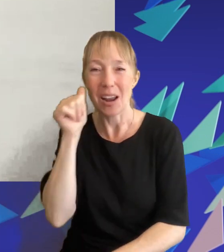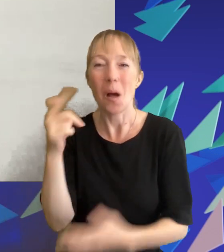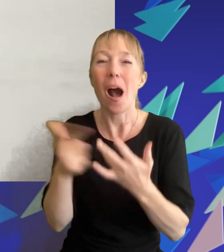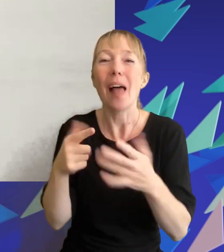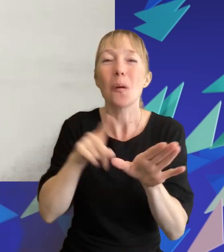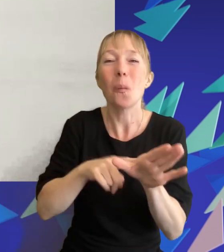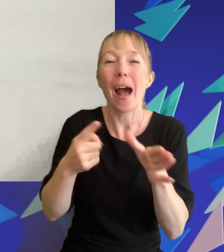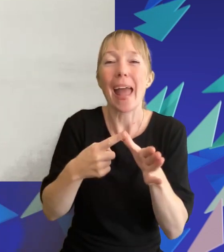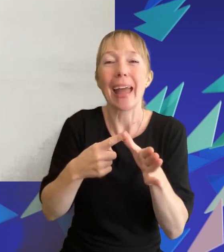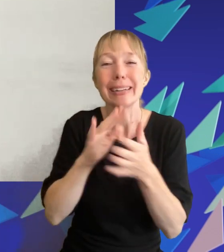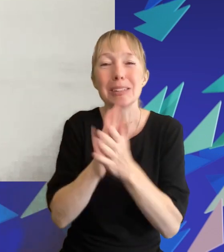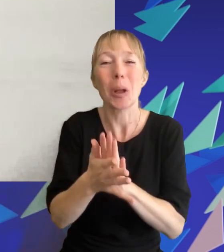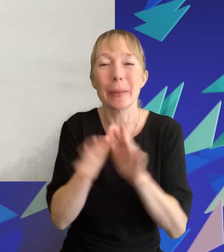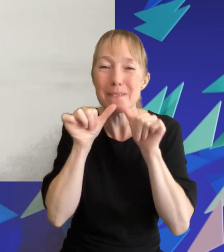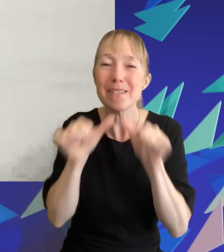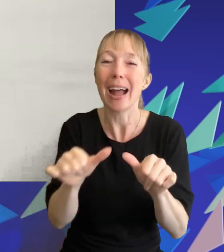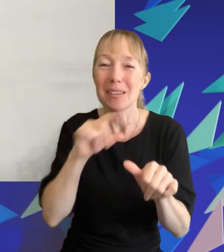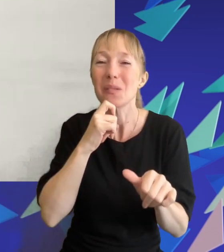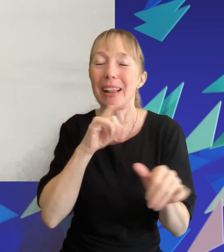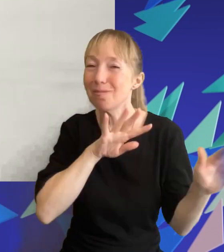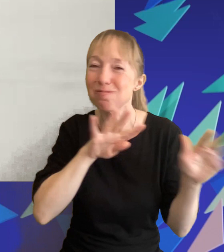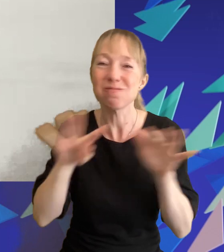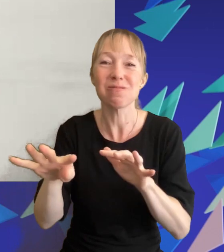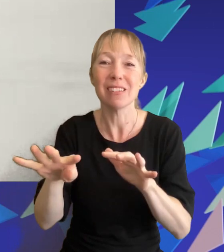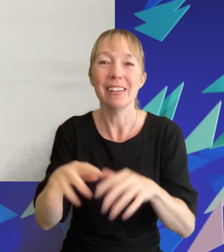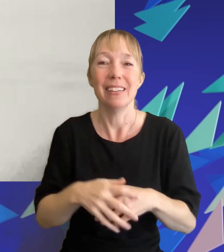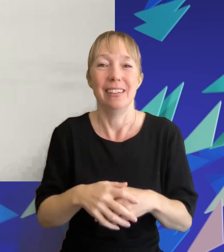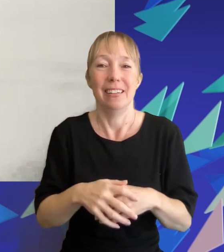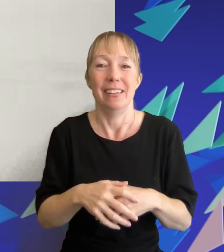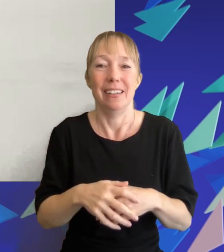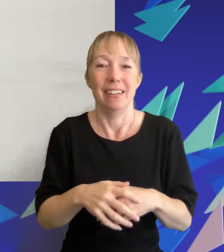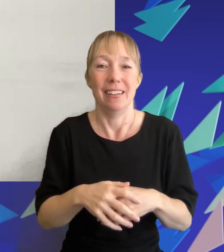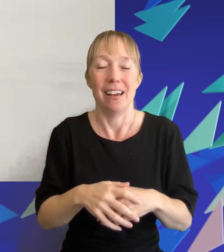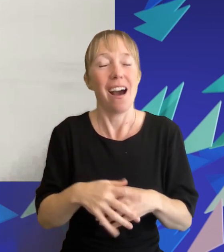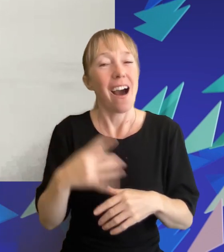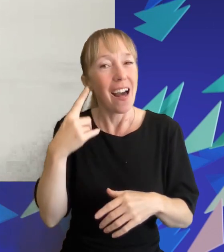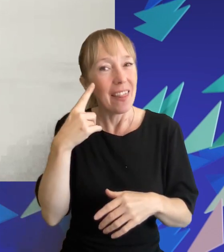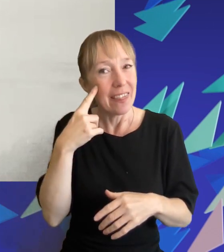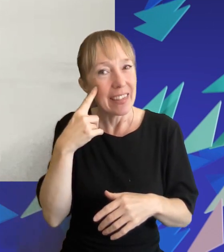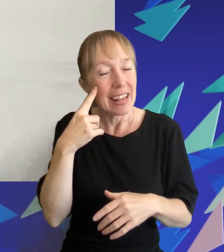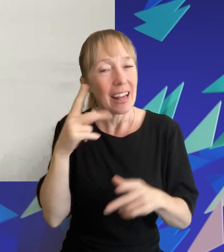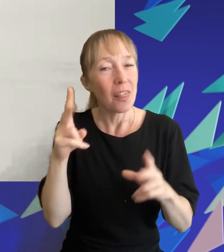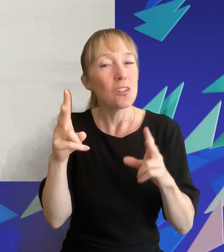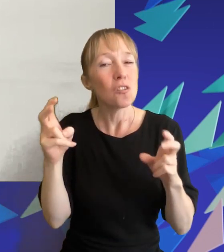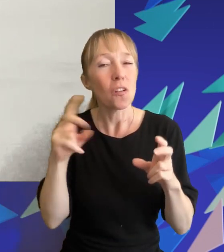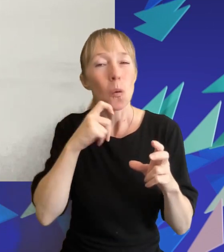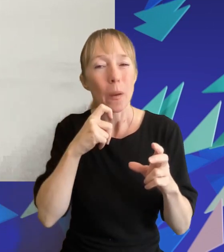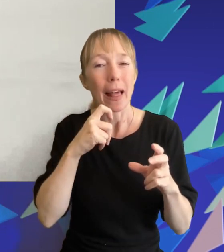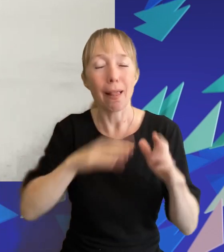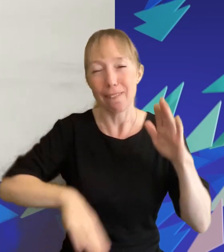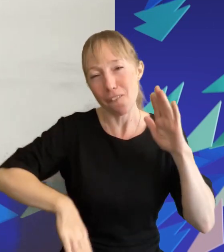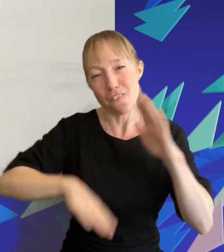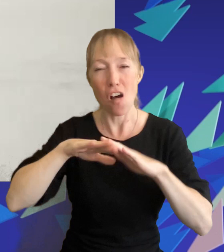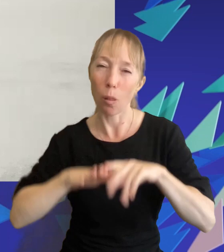going to feel the same way as well um i suspect that the genre is going to have a full